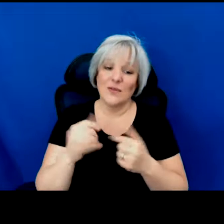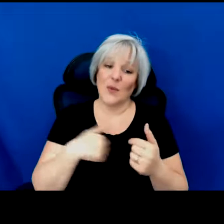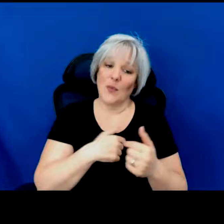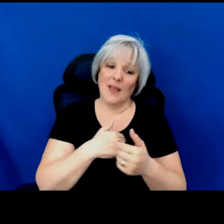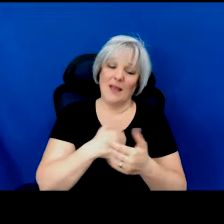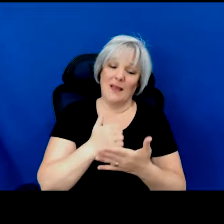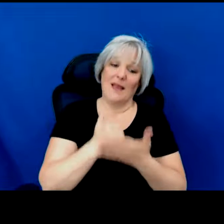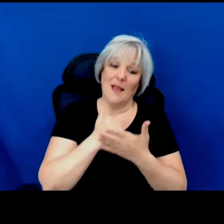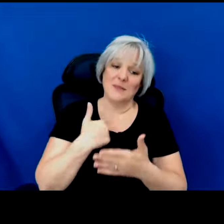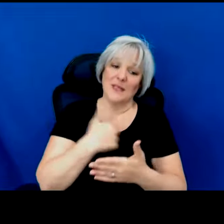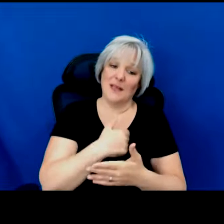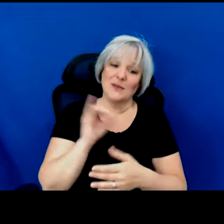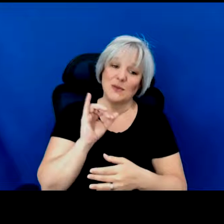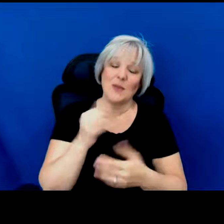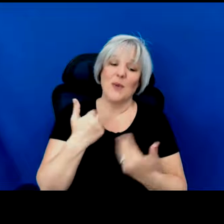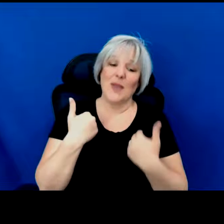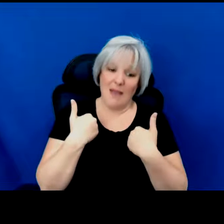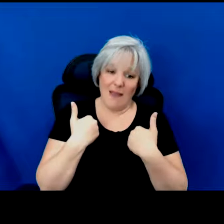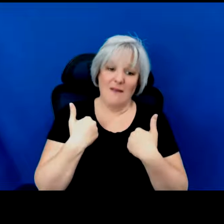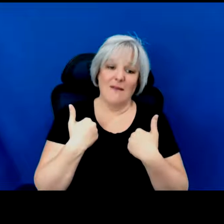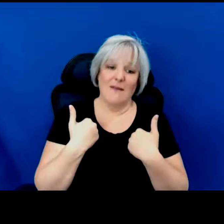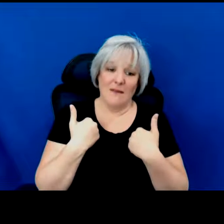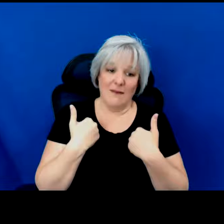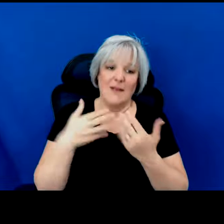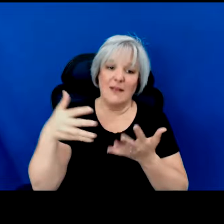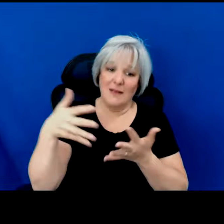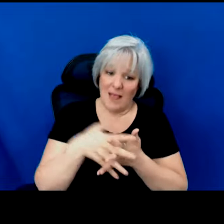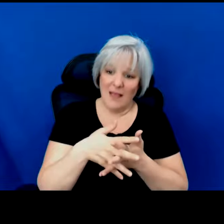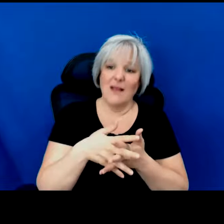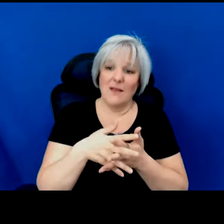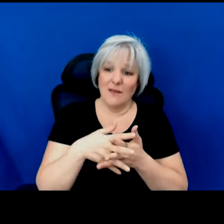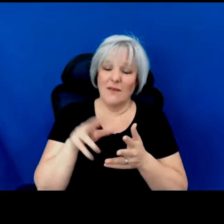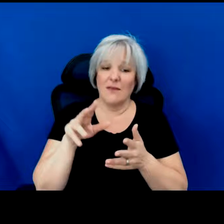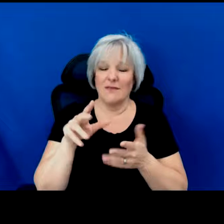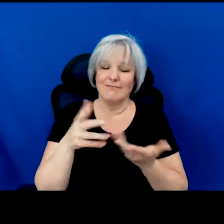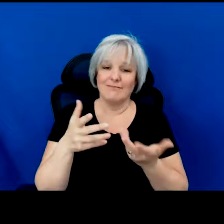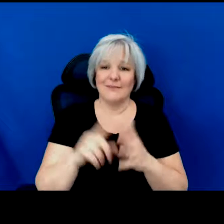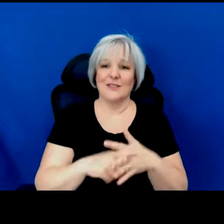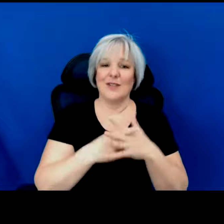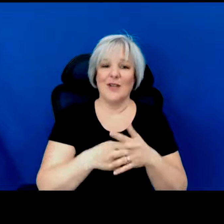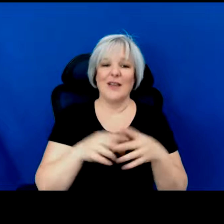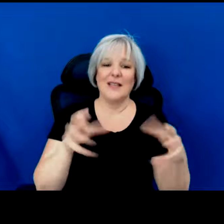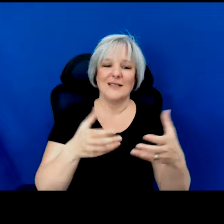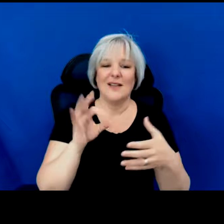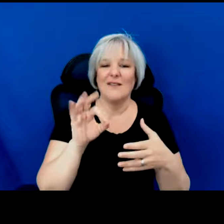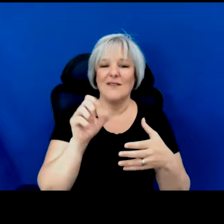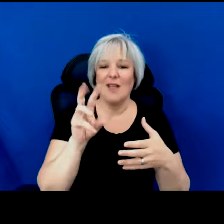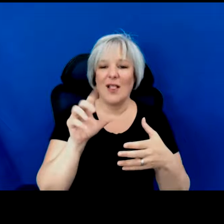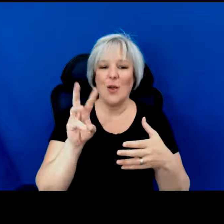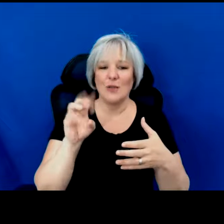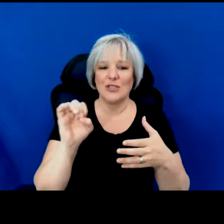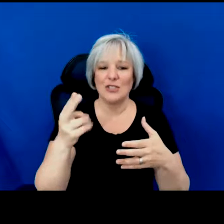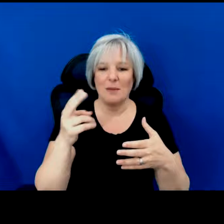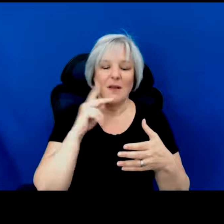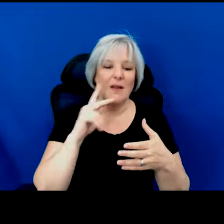because we have a Native launch pad, we call it, which is a fellowship, a three-year fellowship program for Native